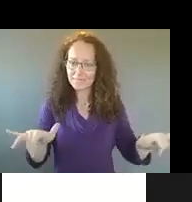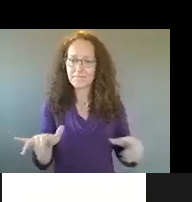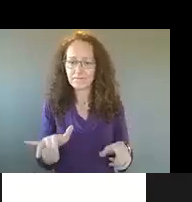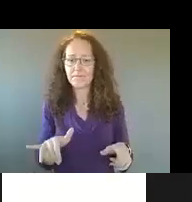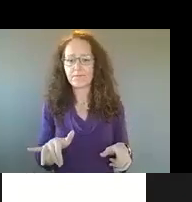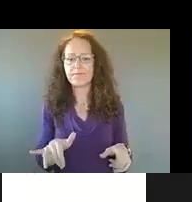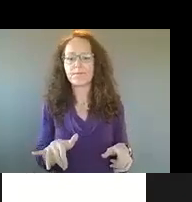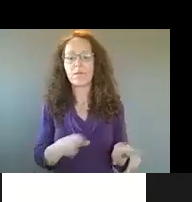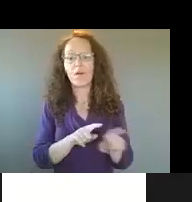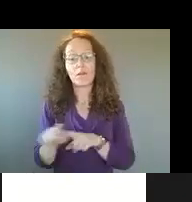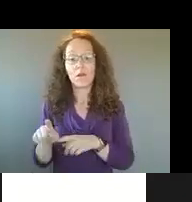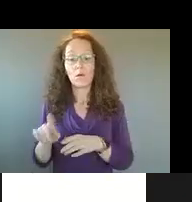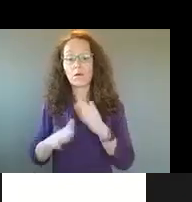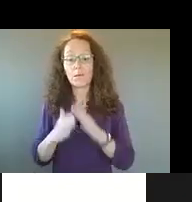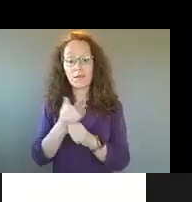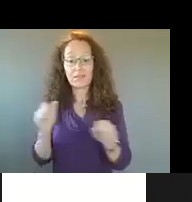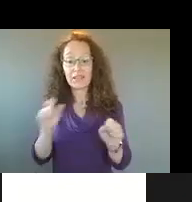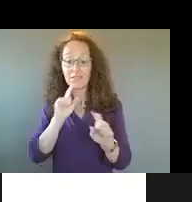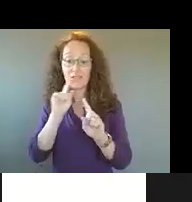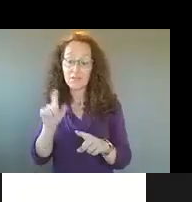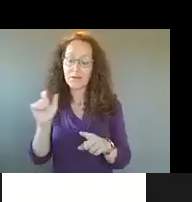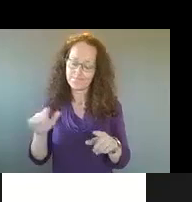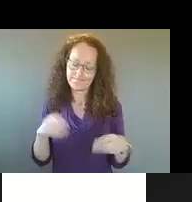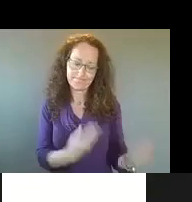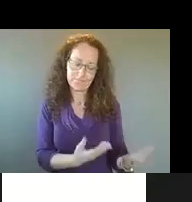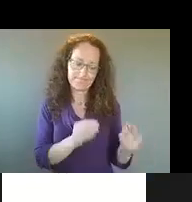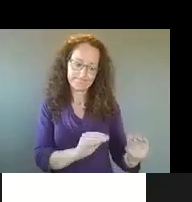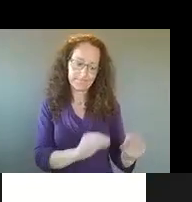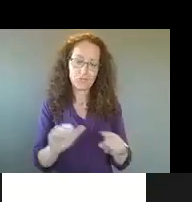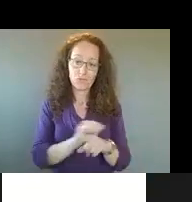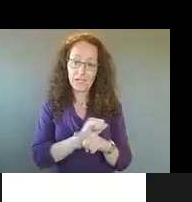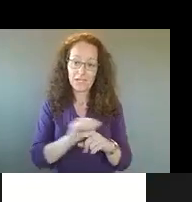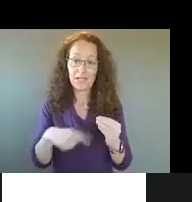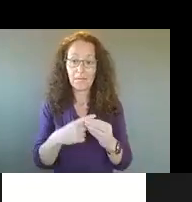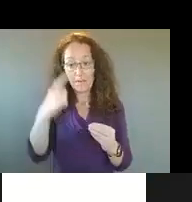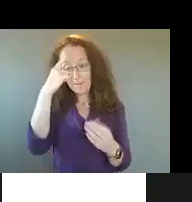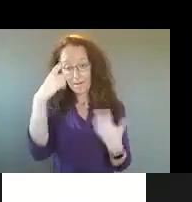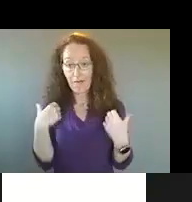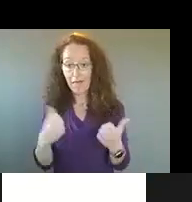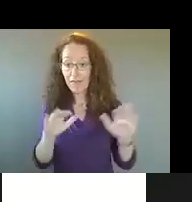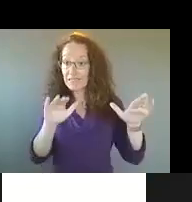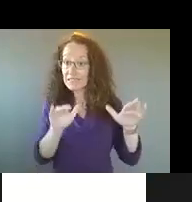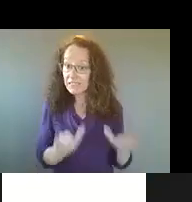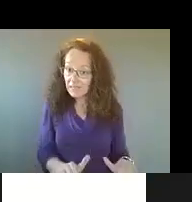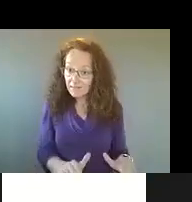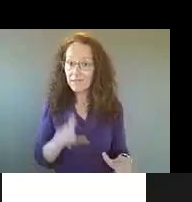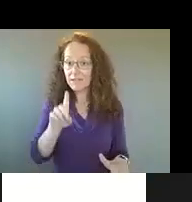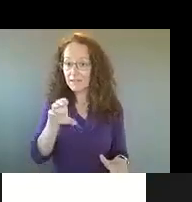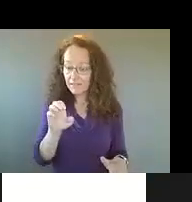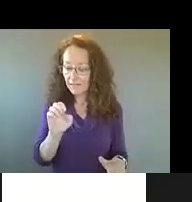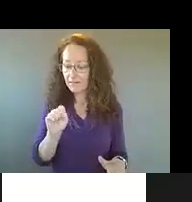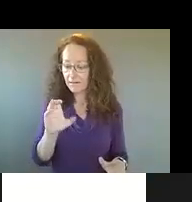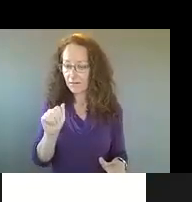safety responders. Officers should receive training around mental health, de-escalation, working effectively with cultural